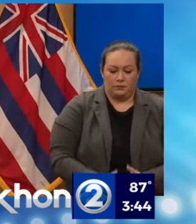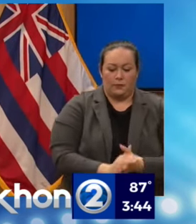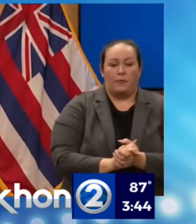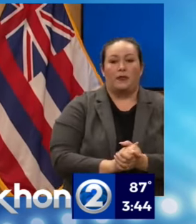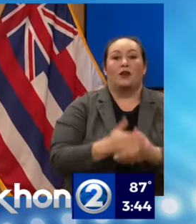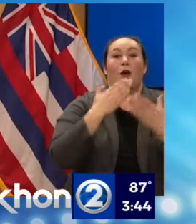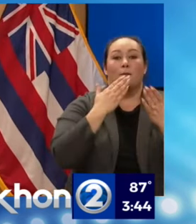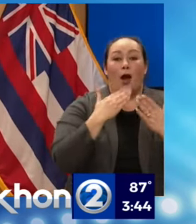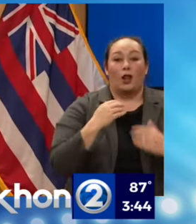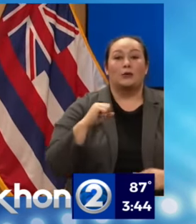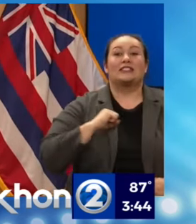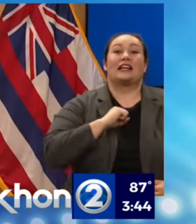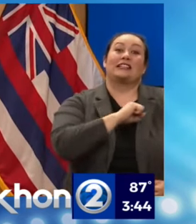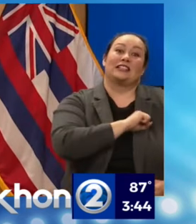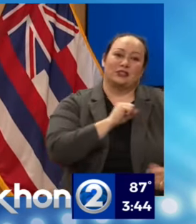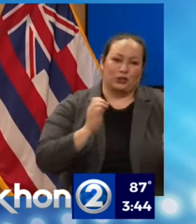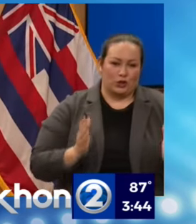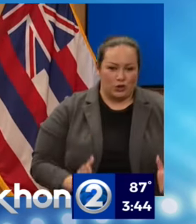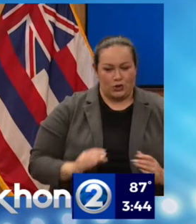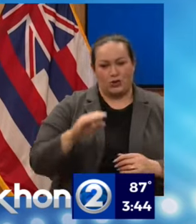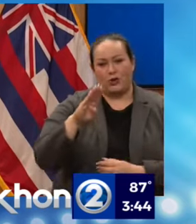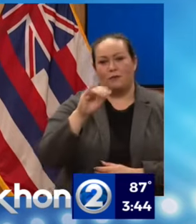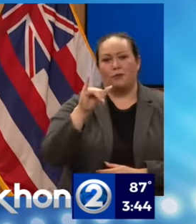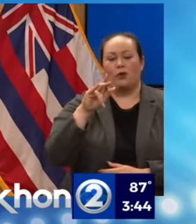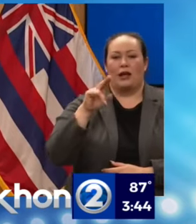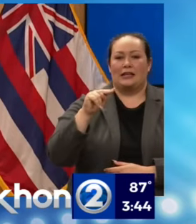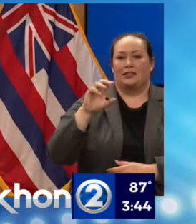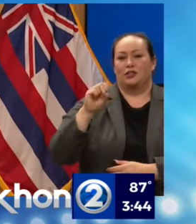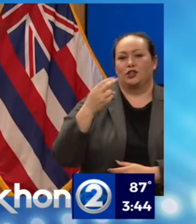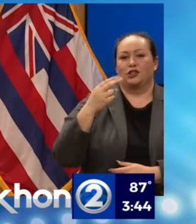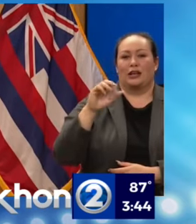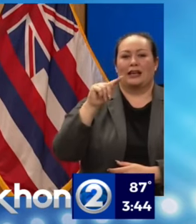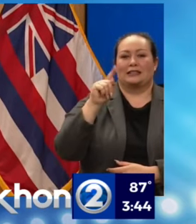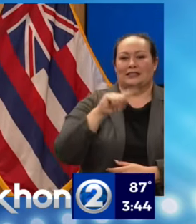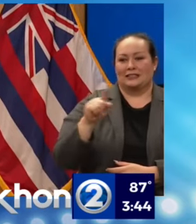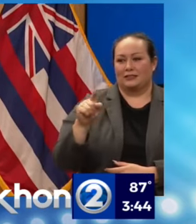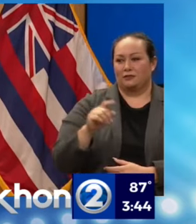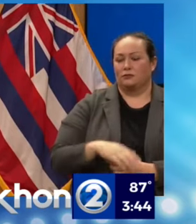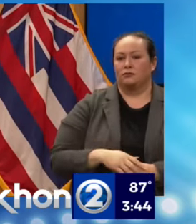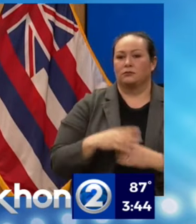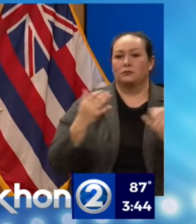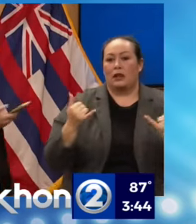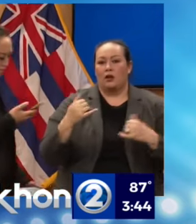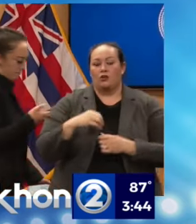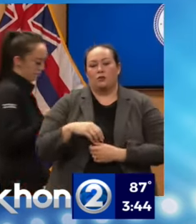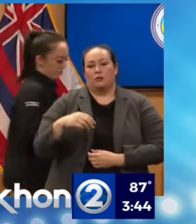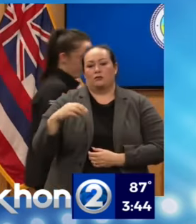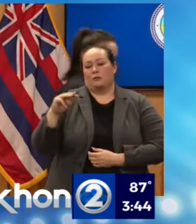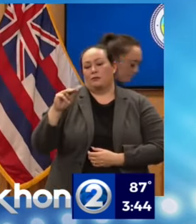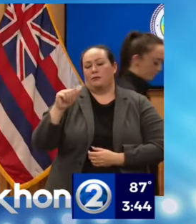Mahalo, Senator Brian Schatz. At this time, I'd like to bring up Major General Ken Hara.